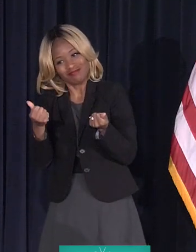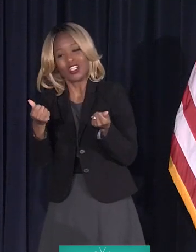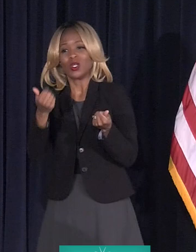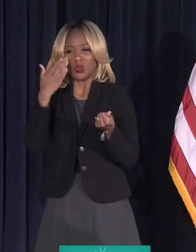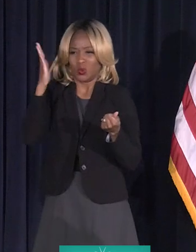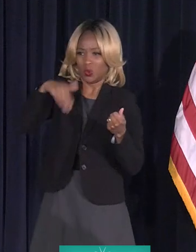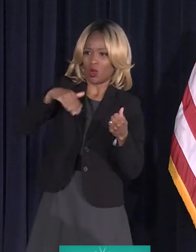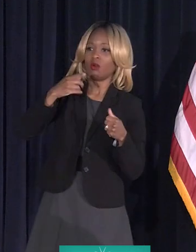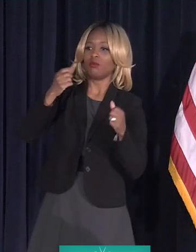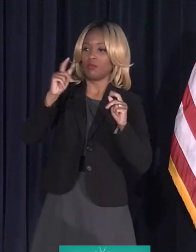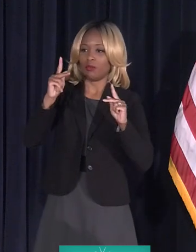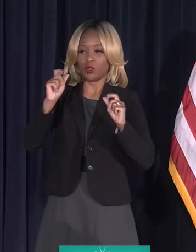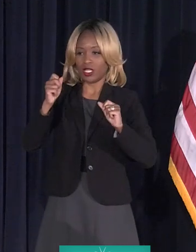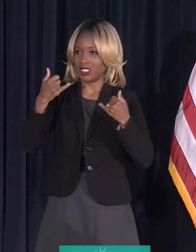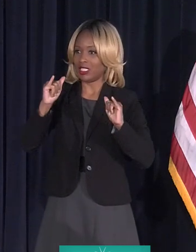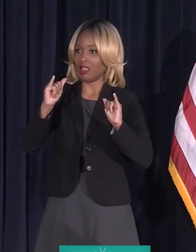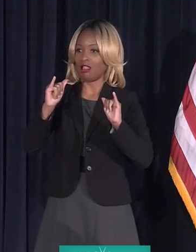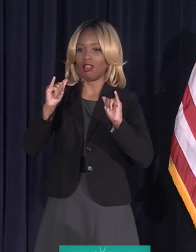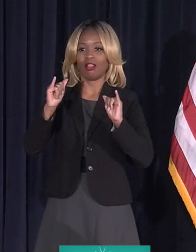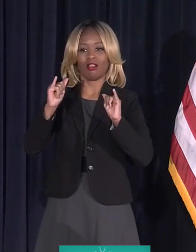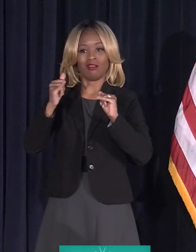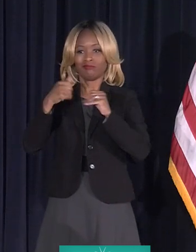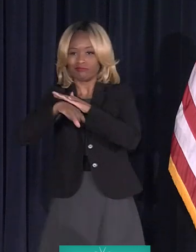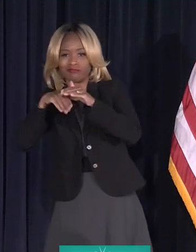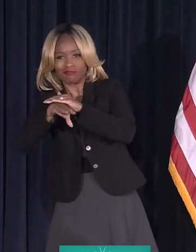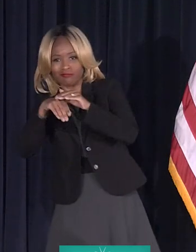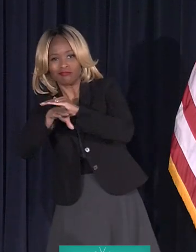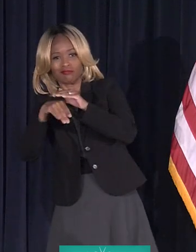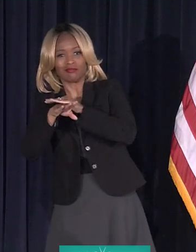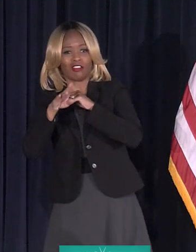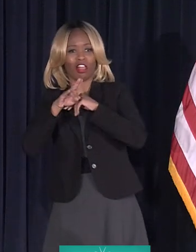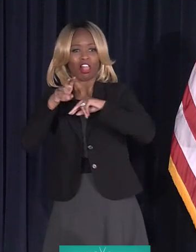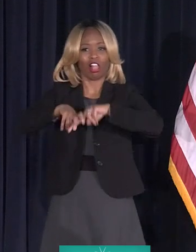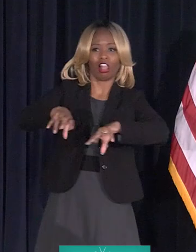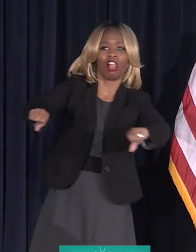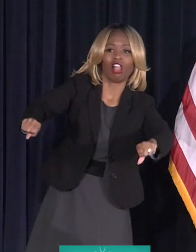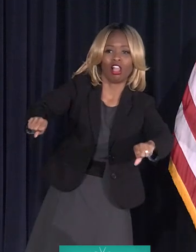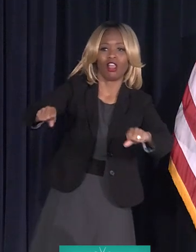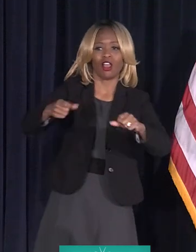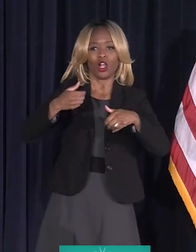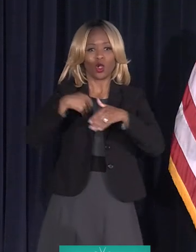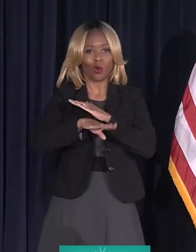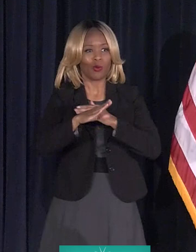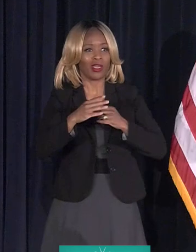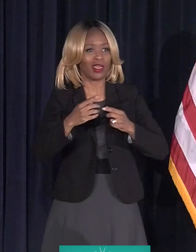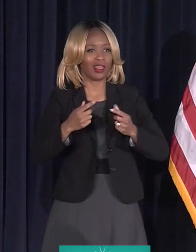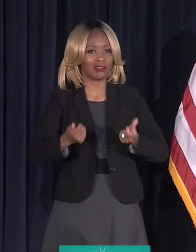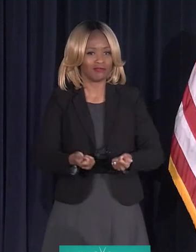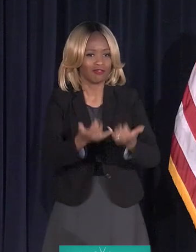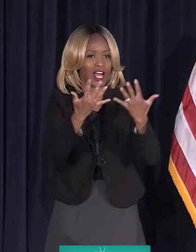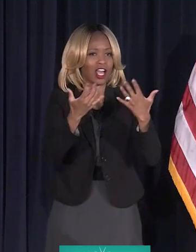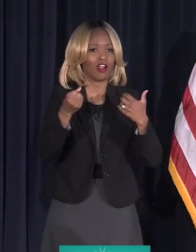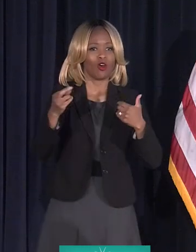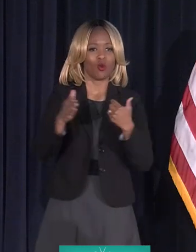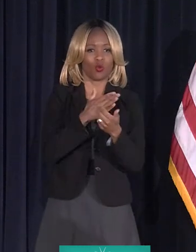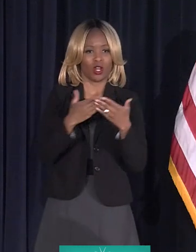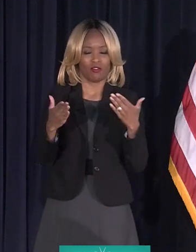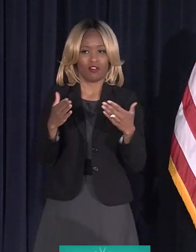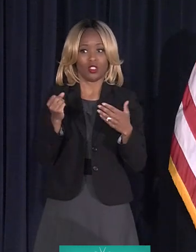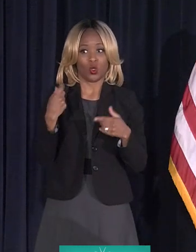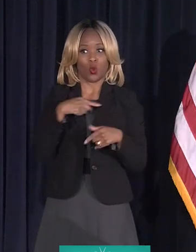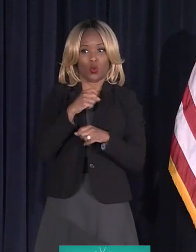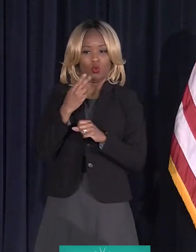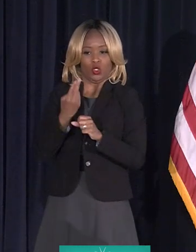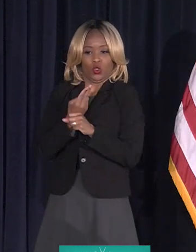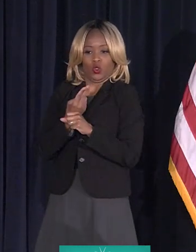squatters get in, drug dealers get in, people are in there lighting fires. And so we are going to use something like